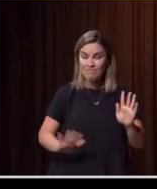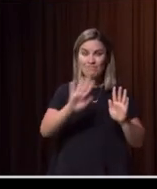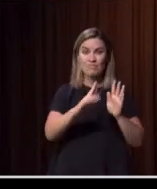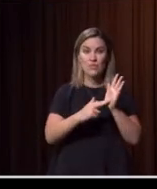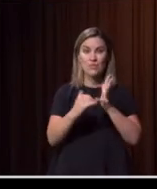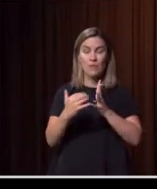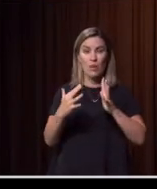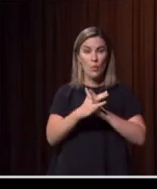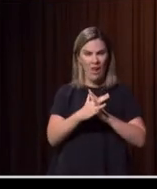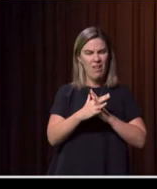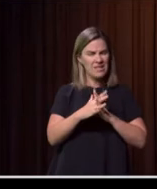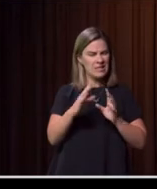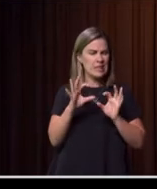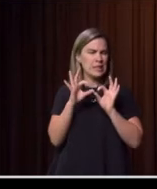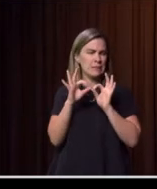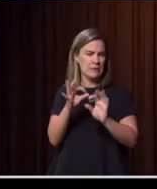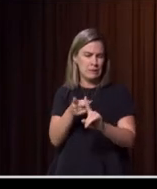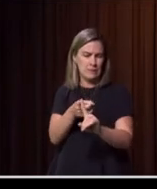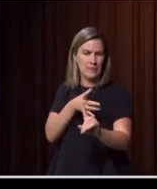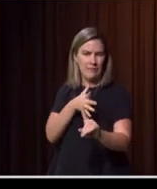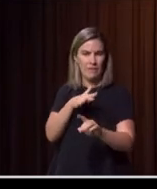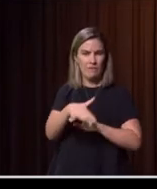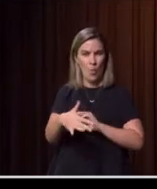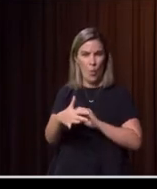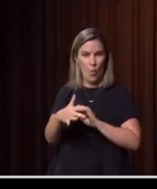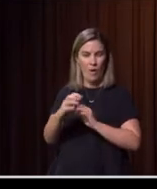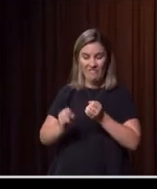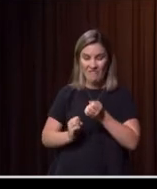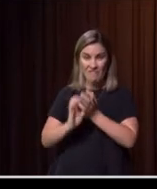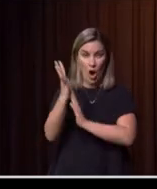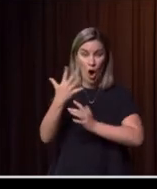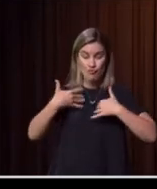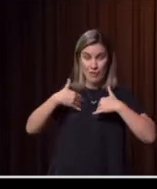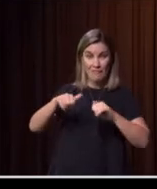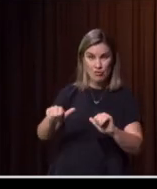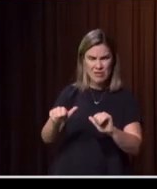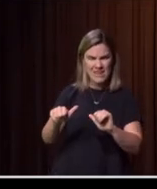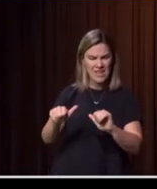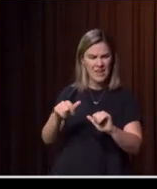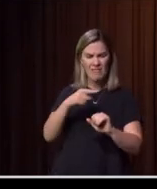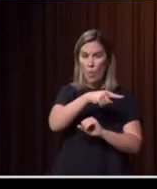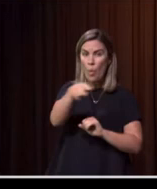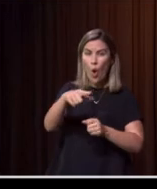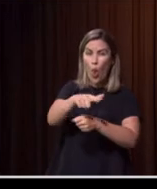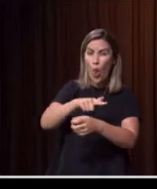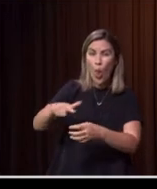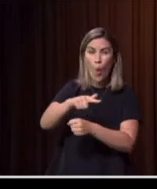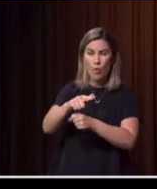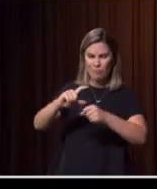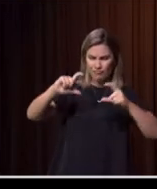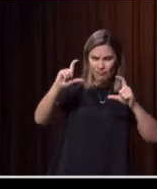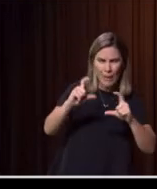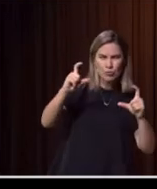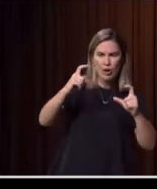ability for communities at a local level to capture their stories and share their stories is fundamentally